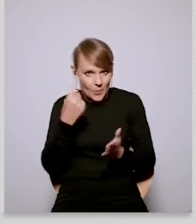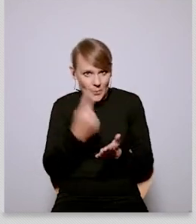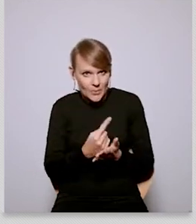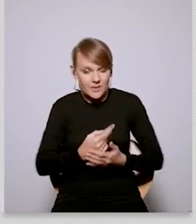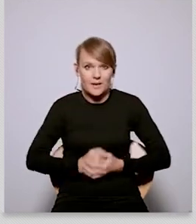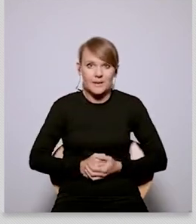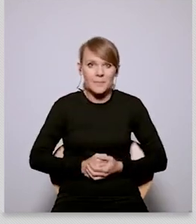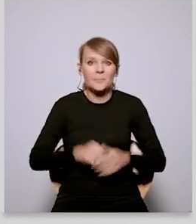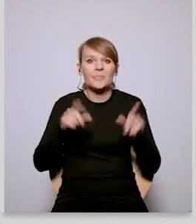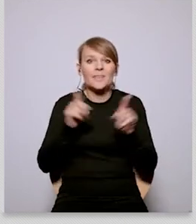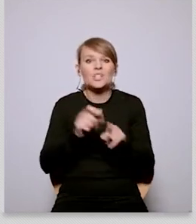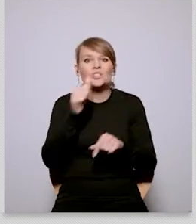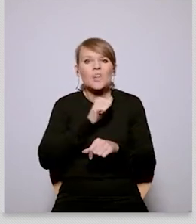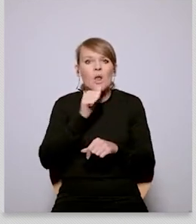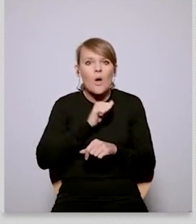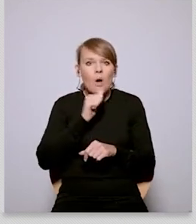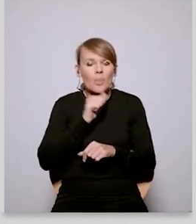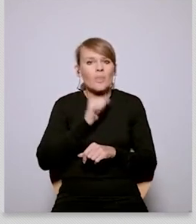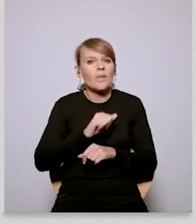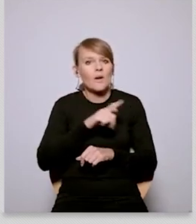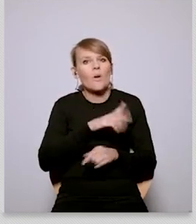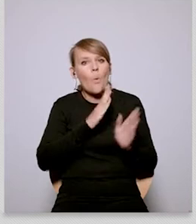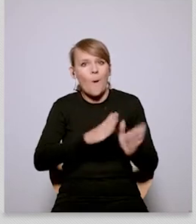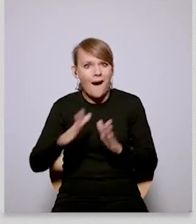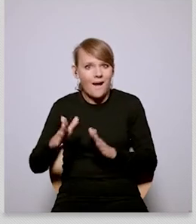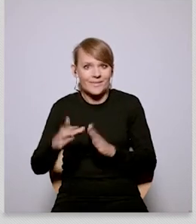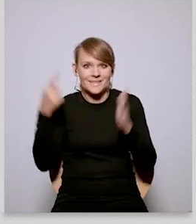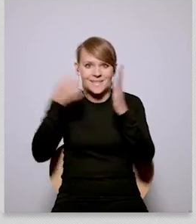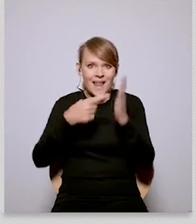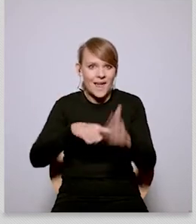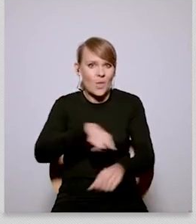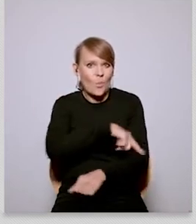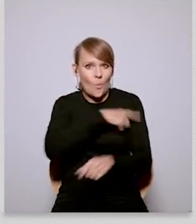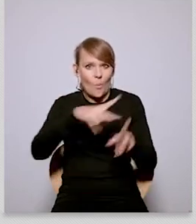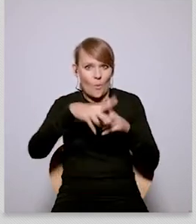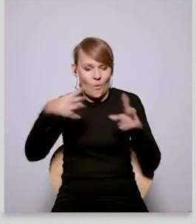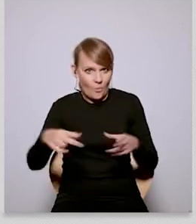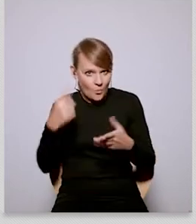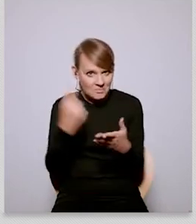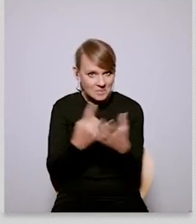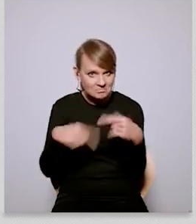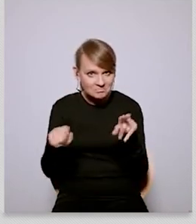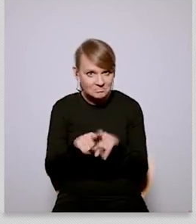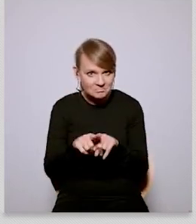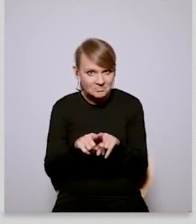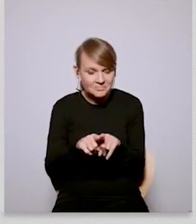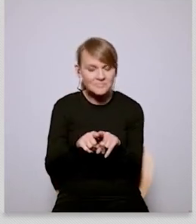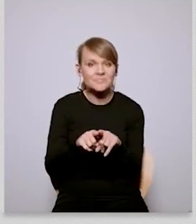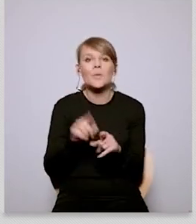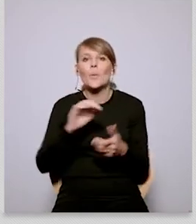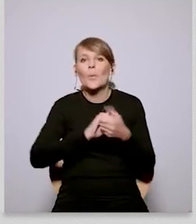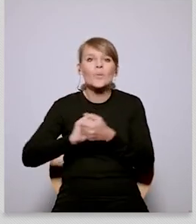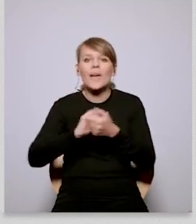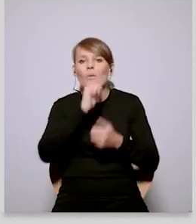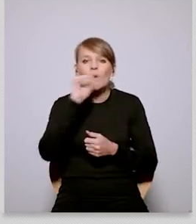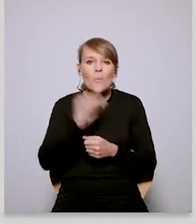has been able to come out sort of first with its action plan on how to decarbonize the european economy um has been